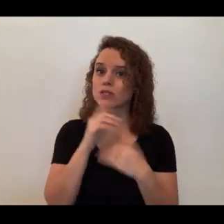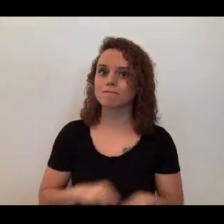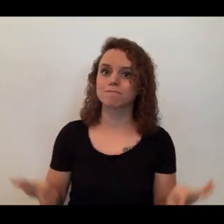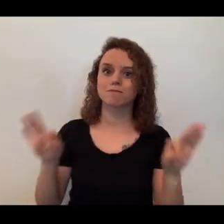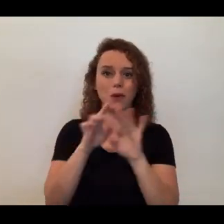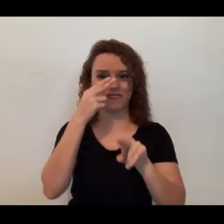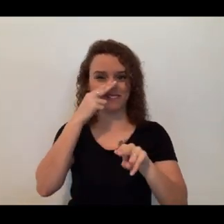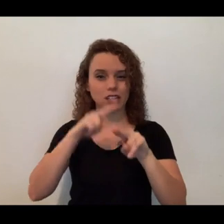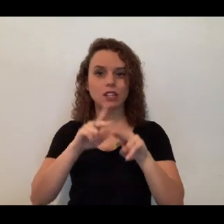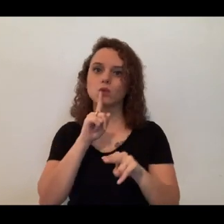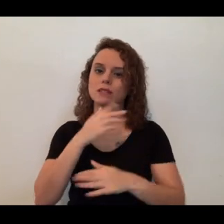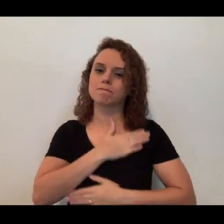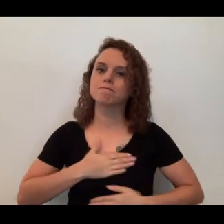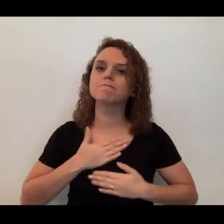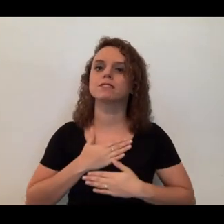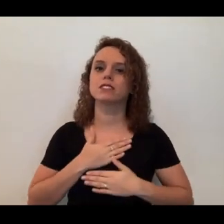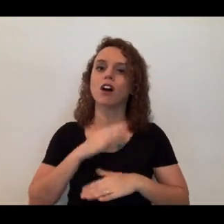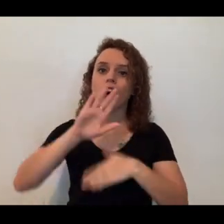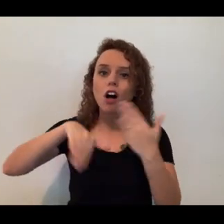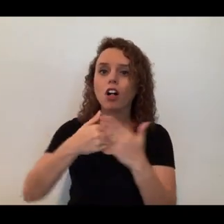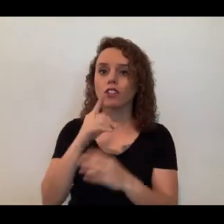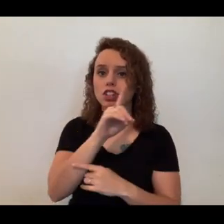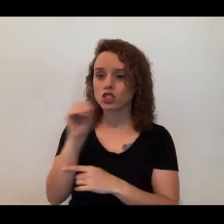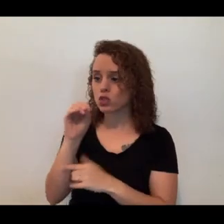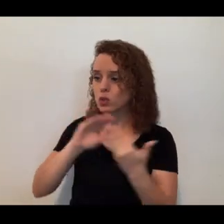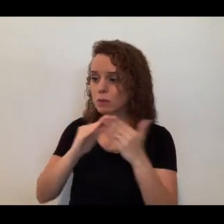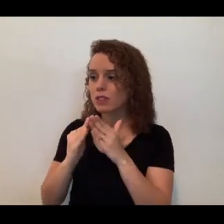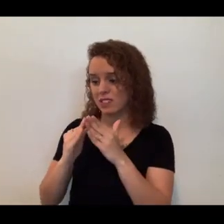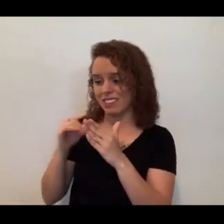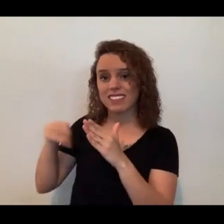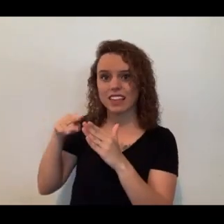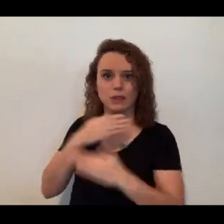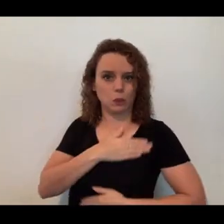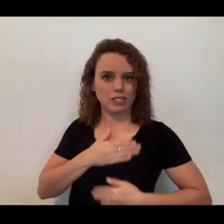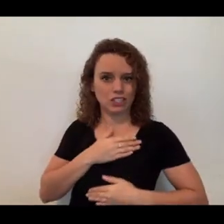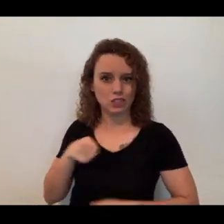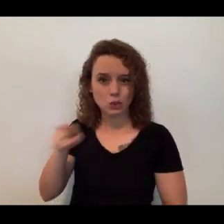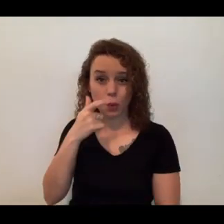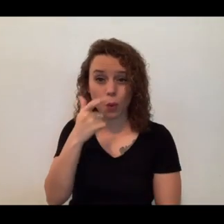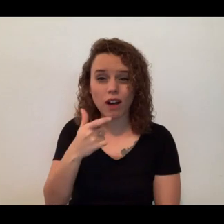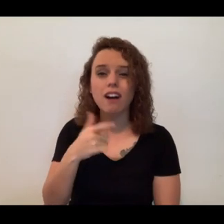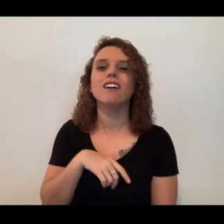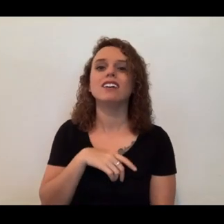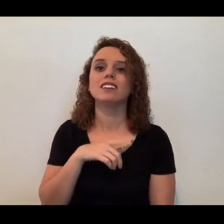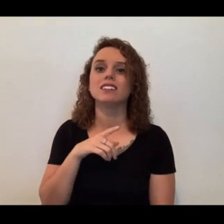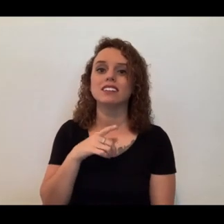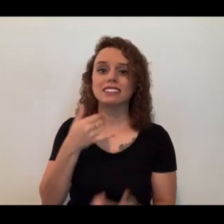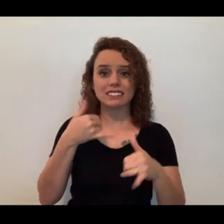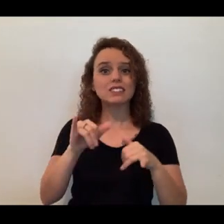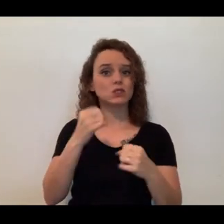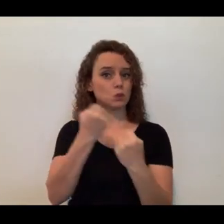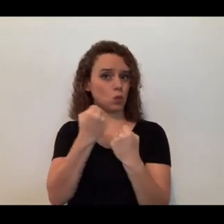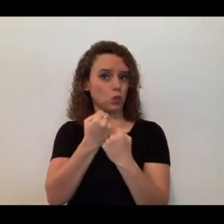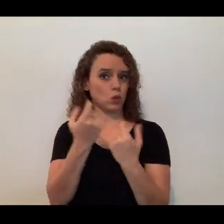really appreciate our entire zoo community appreciates you guys tuning in and still supporting what we do and supporting